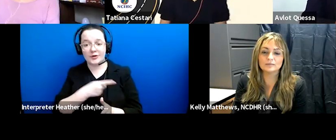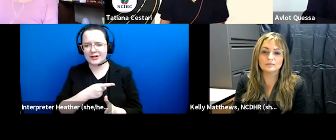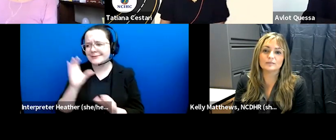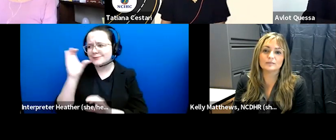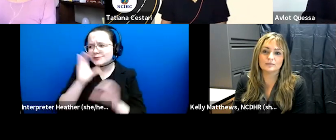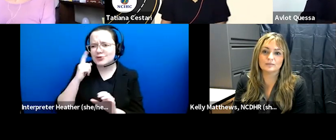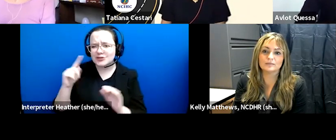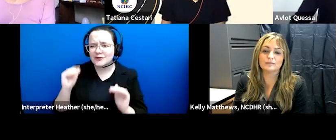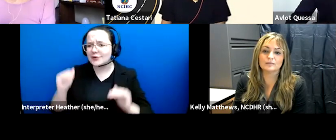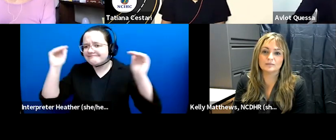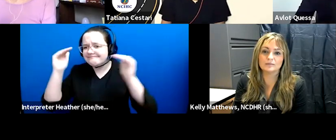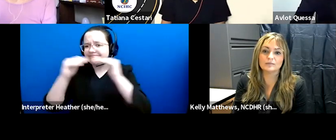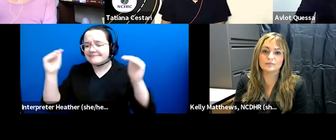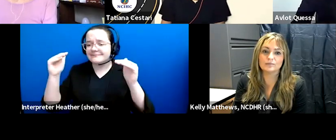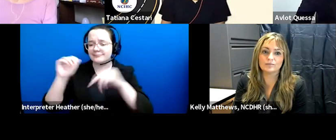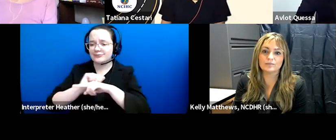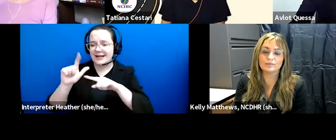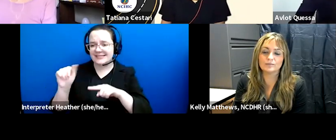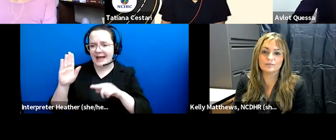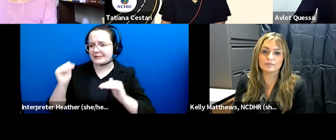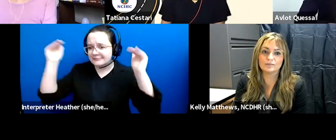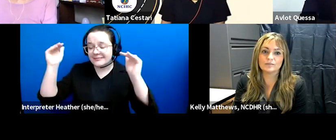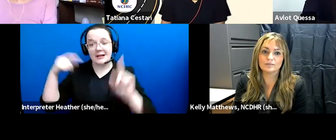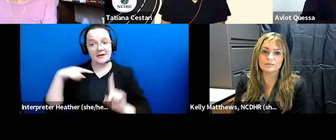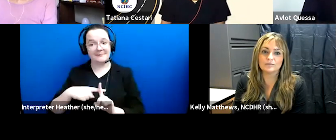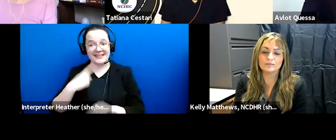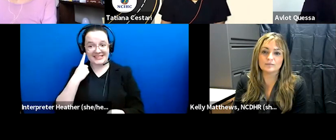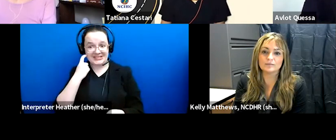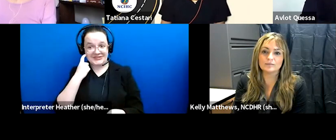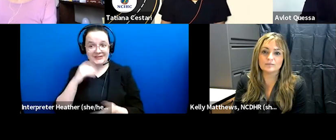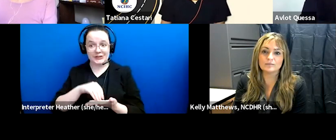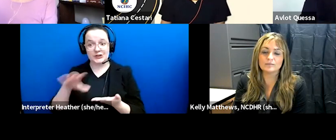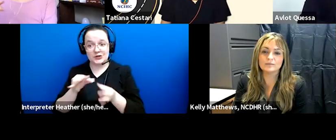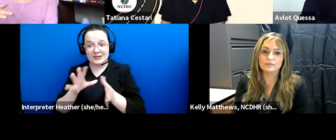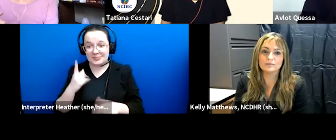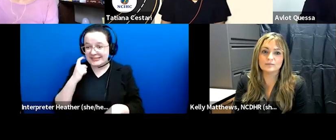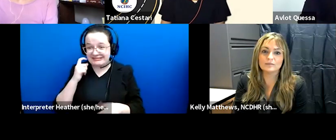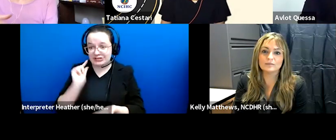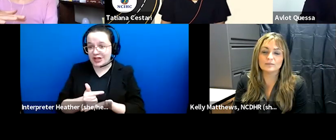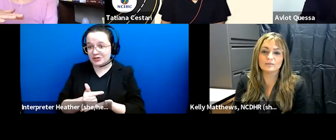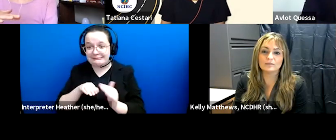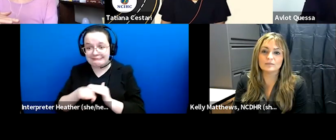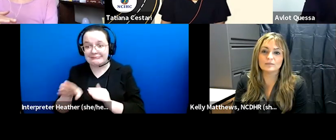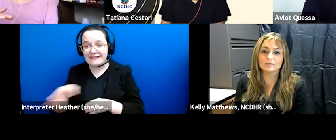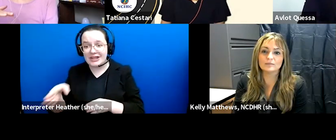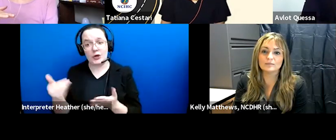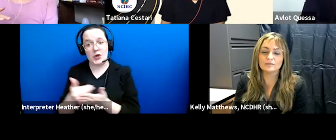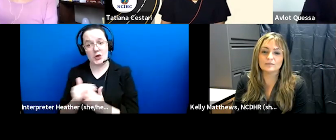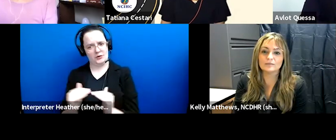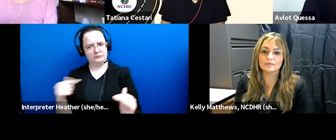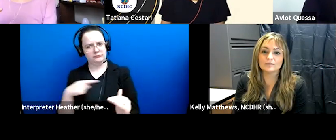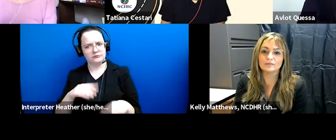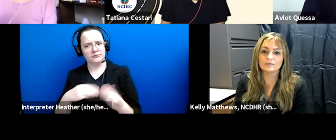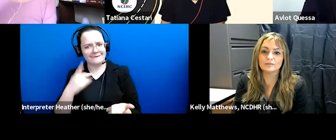lab and then we also have student interpreters who have just graduated and are new to the field so a whole mix of